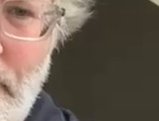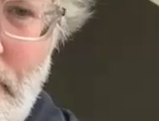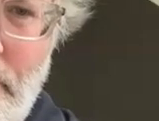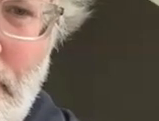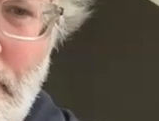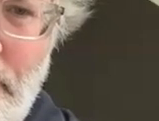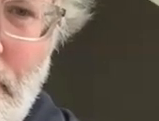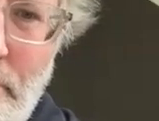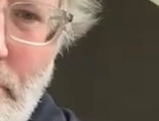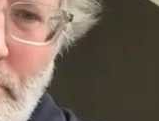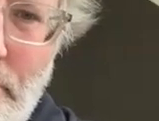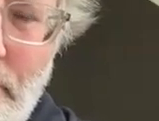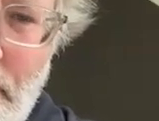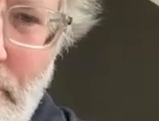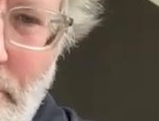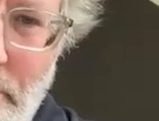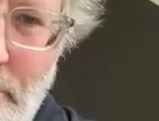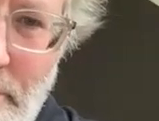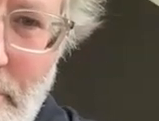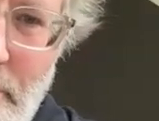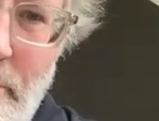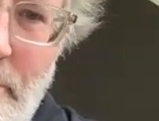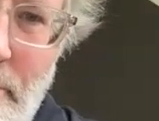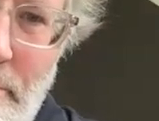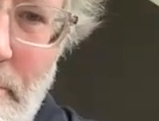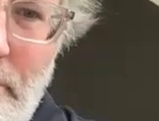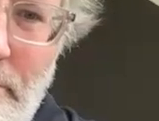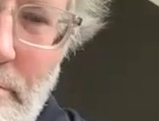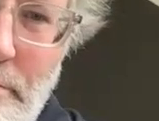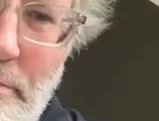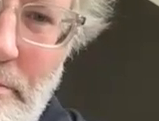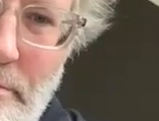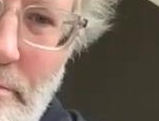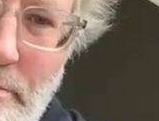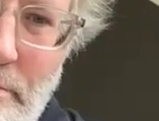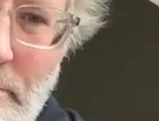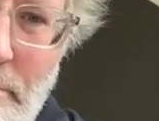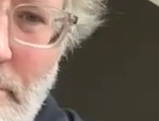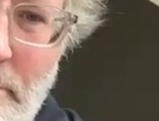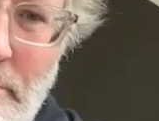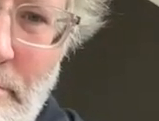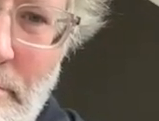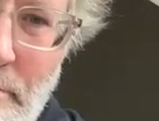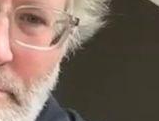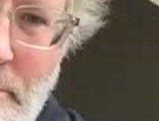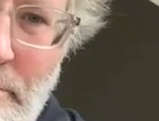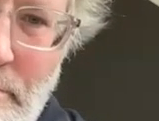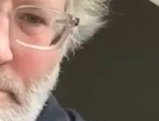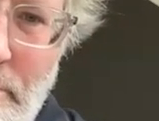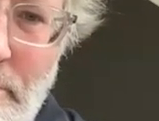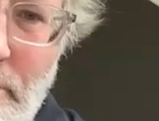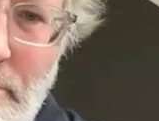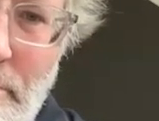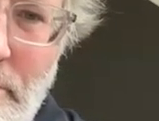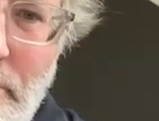and i've really changed my tune in the last couple of years i think every time we say or do something about climate change we